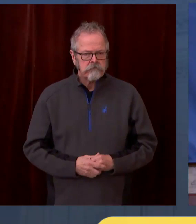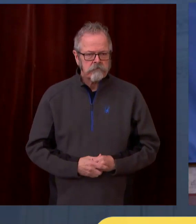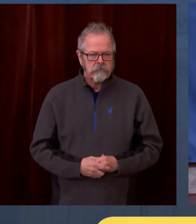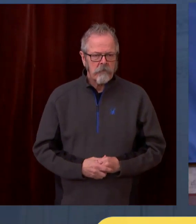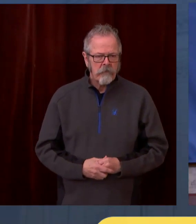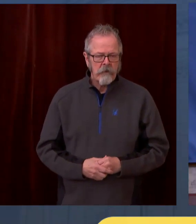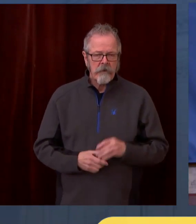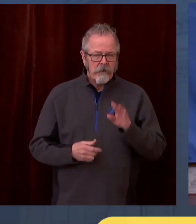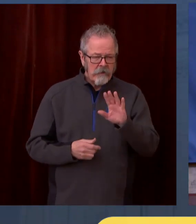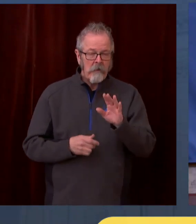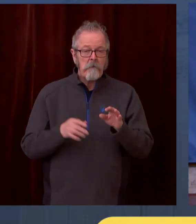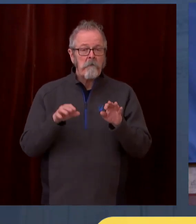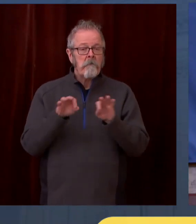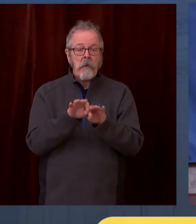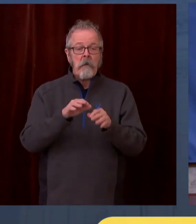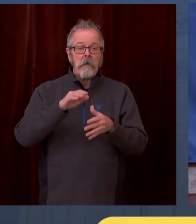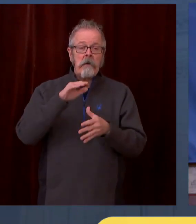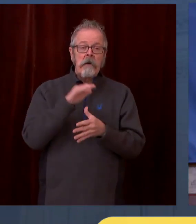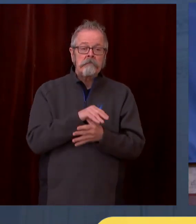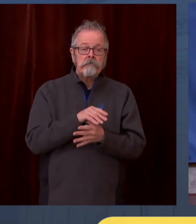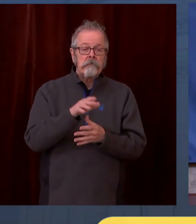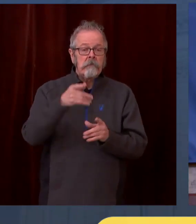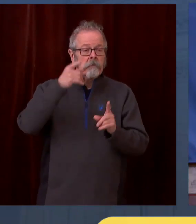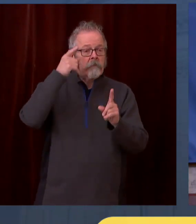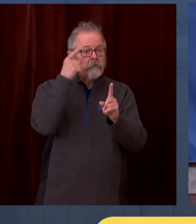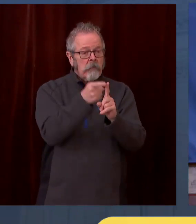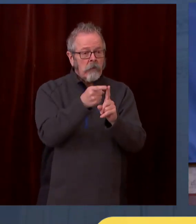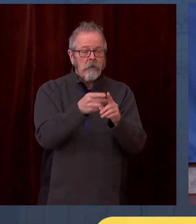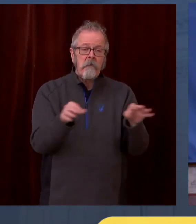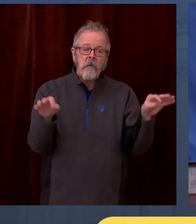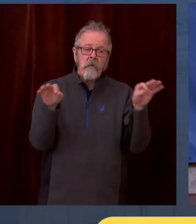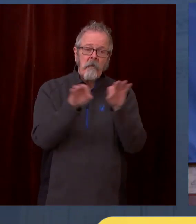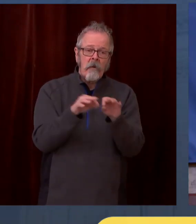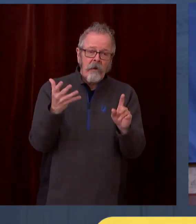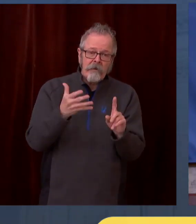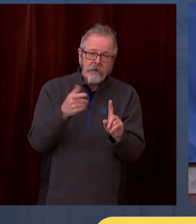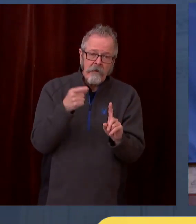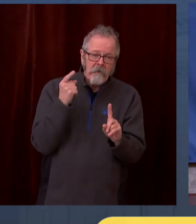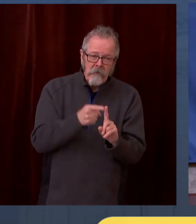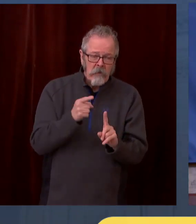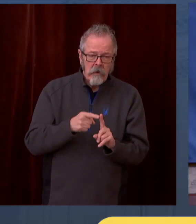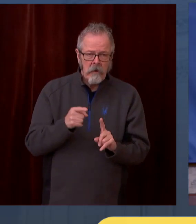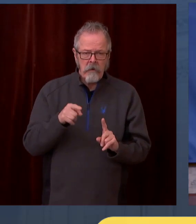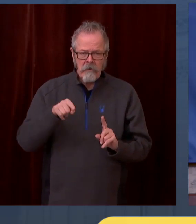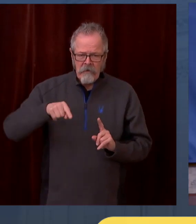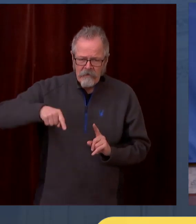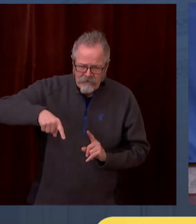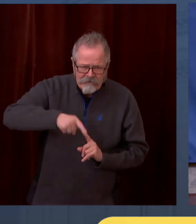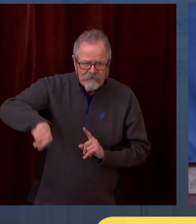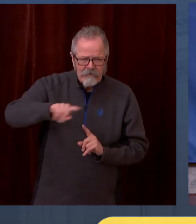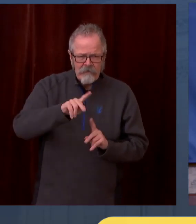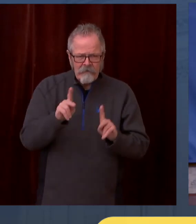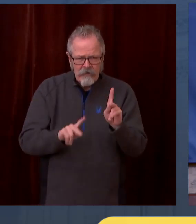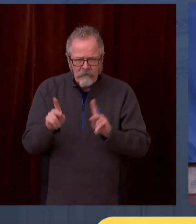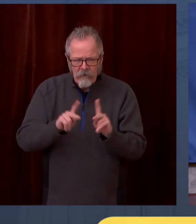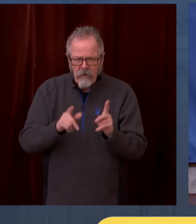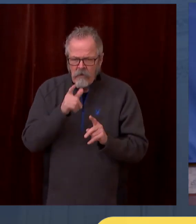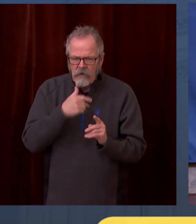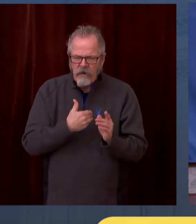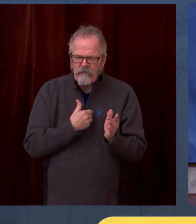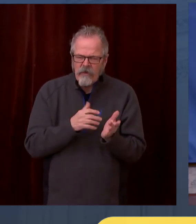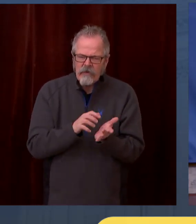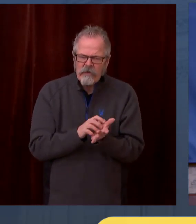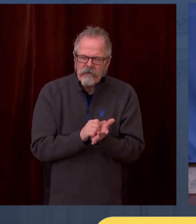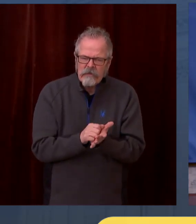who have, you know, who've had double lung transplants, who have cancer, have immunosuppression, who